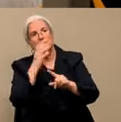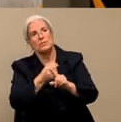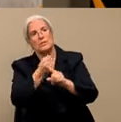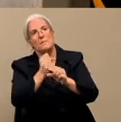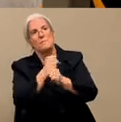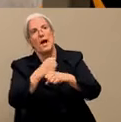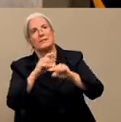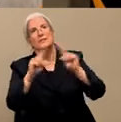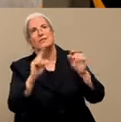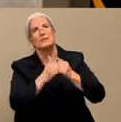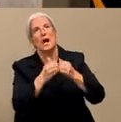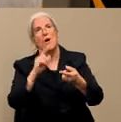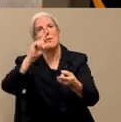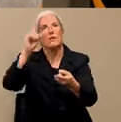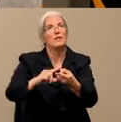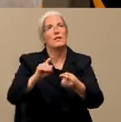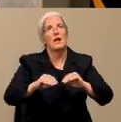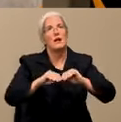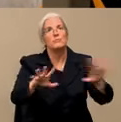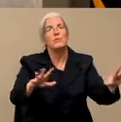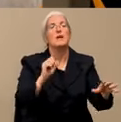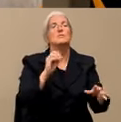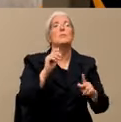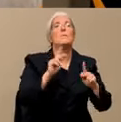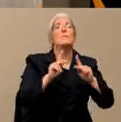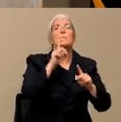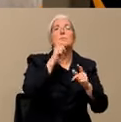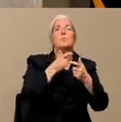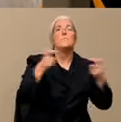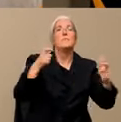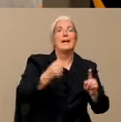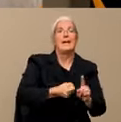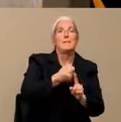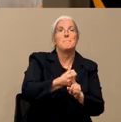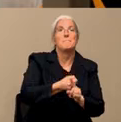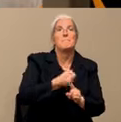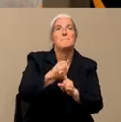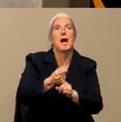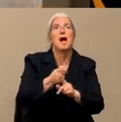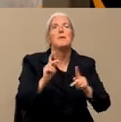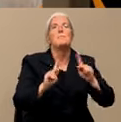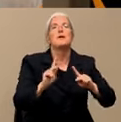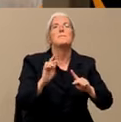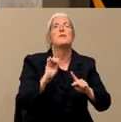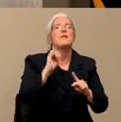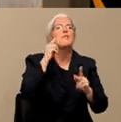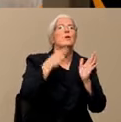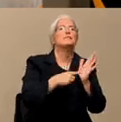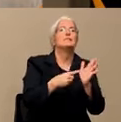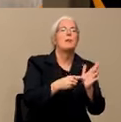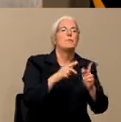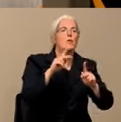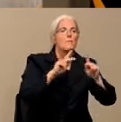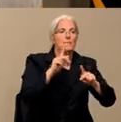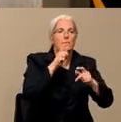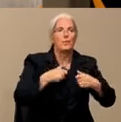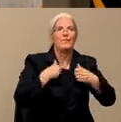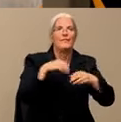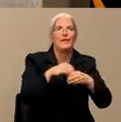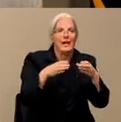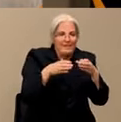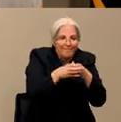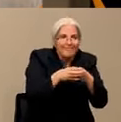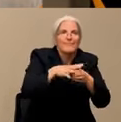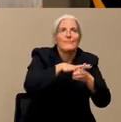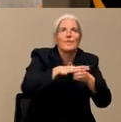on our recommendations for preventing spread to others or such as people that live in congregate settings. We need to know so that we can prevent spread to others who